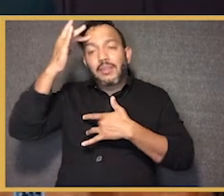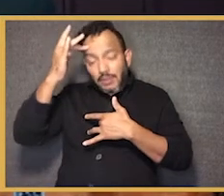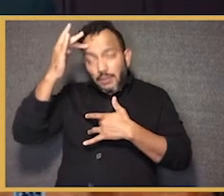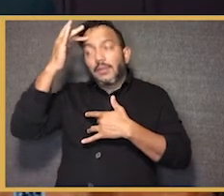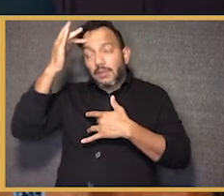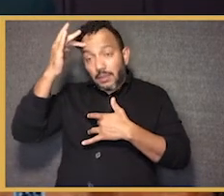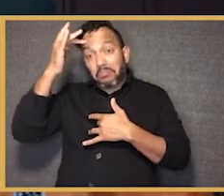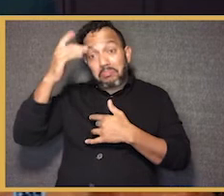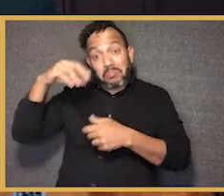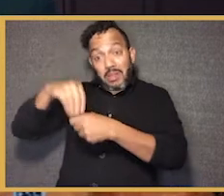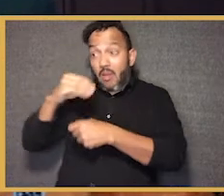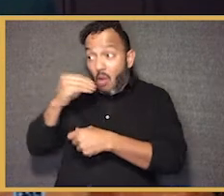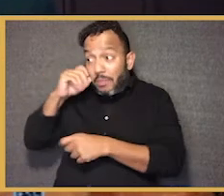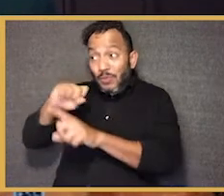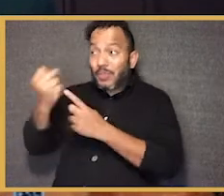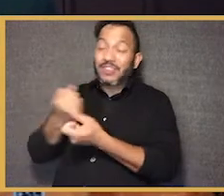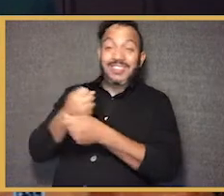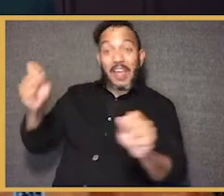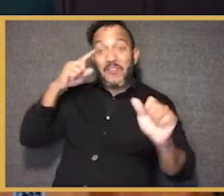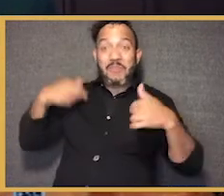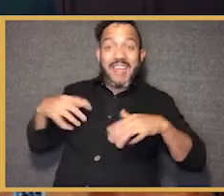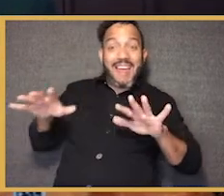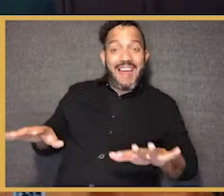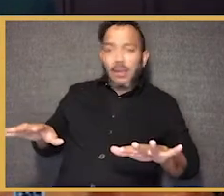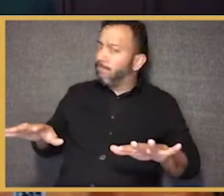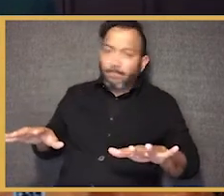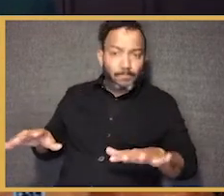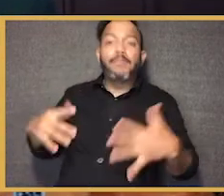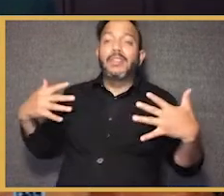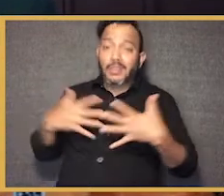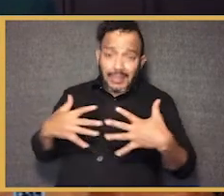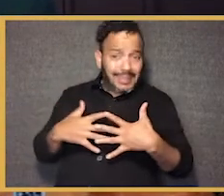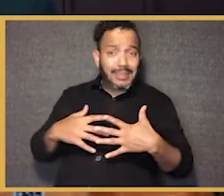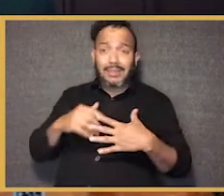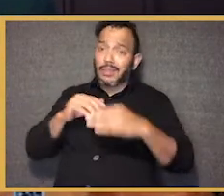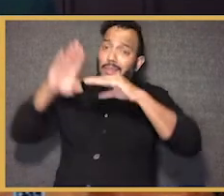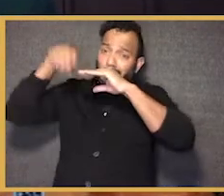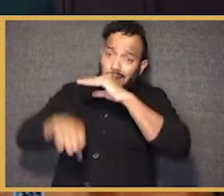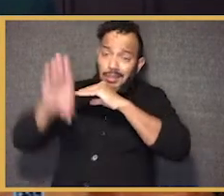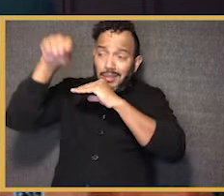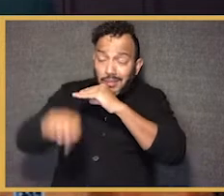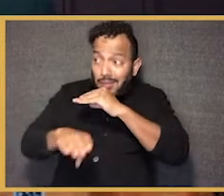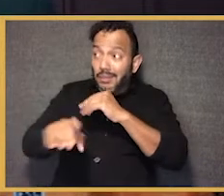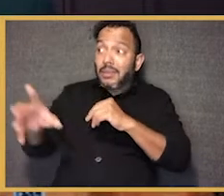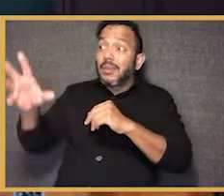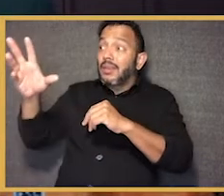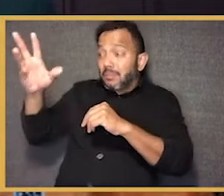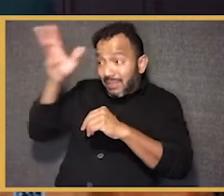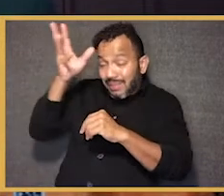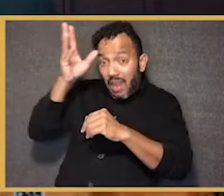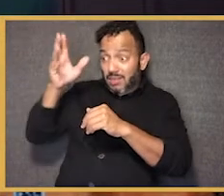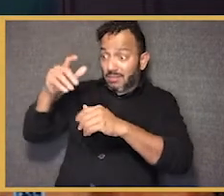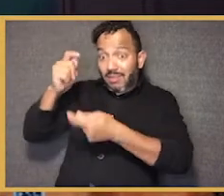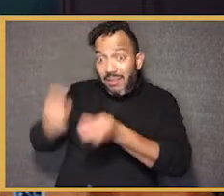And so home was this place that was scary and inconsistent and unstable. I didn't know what my father would be like